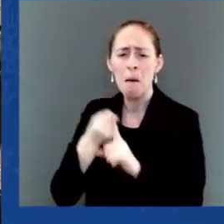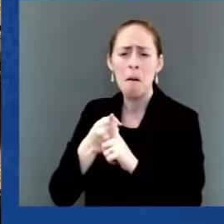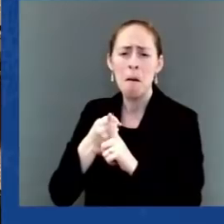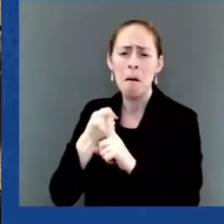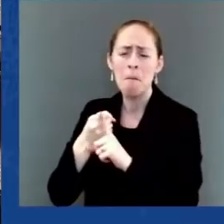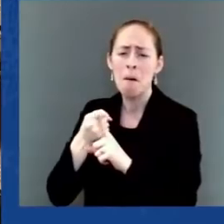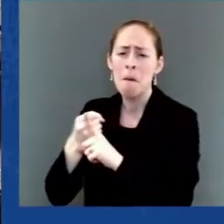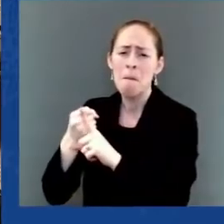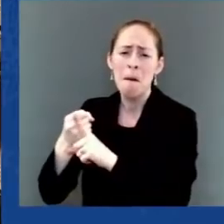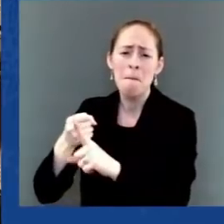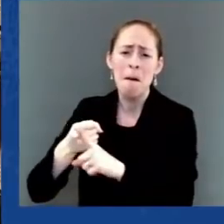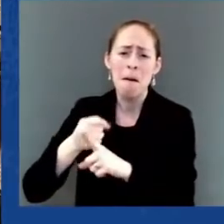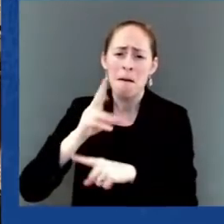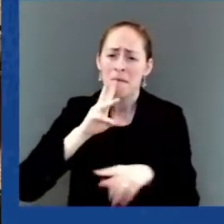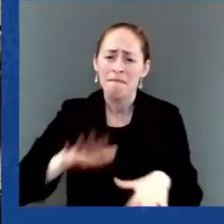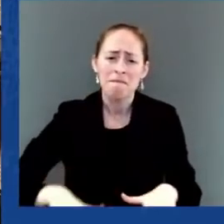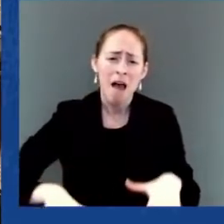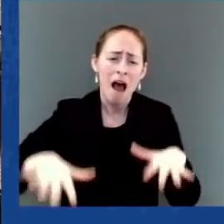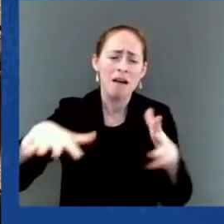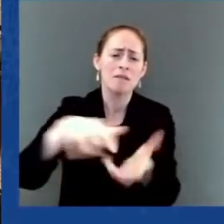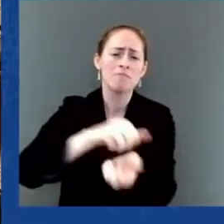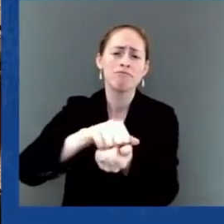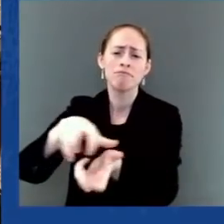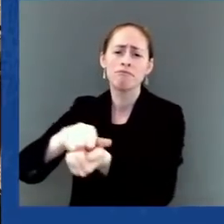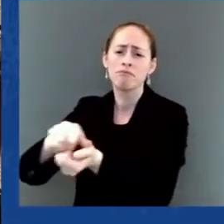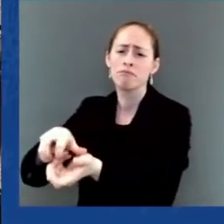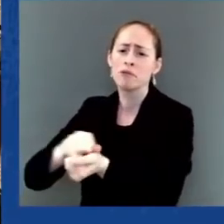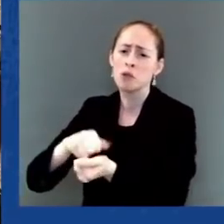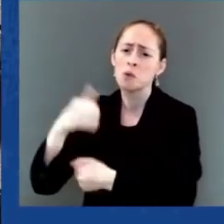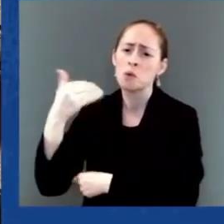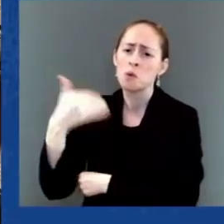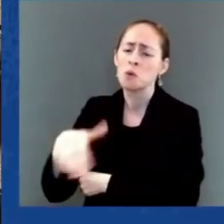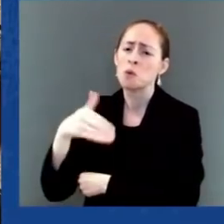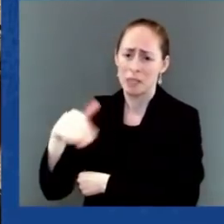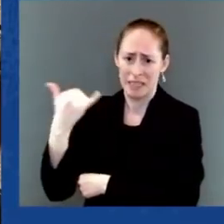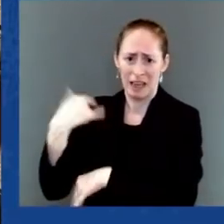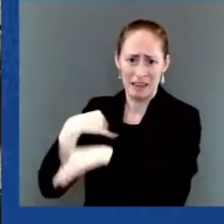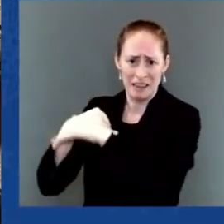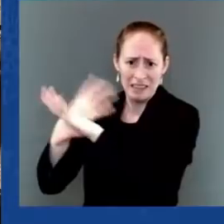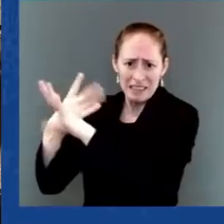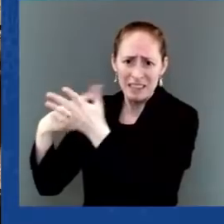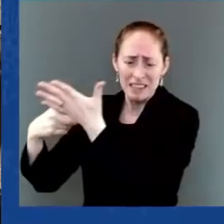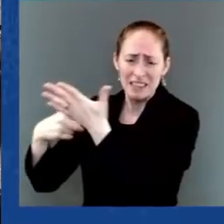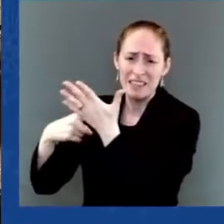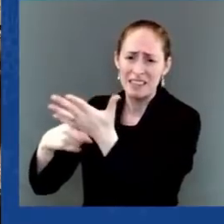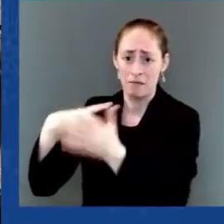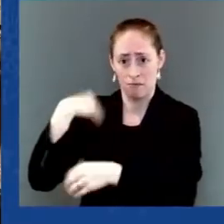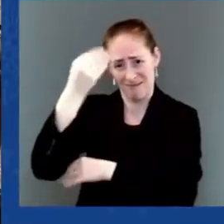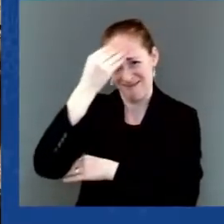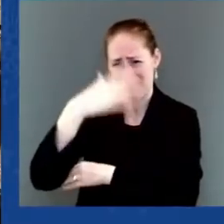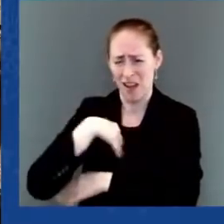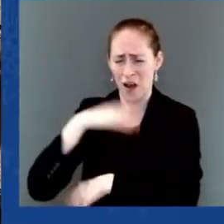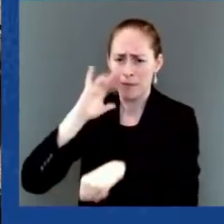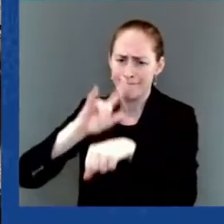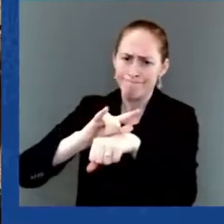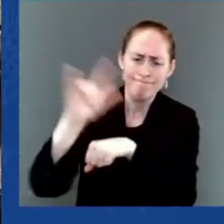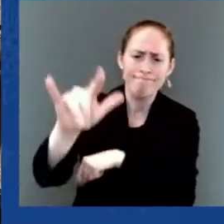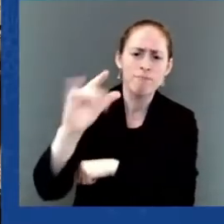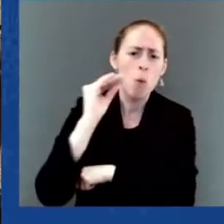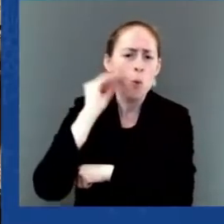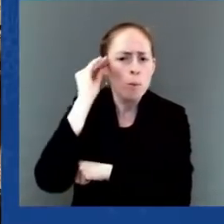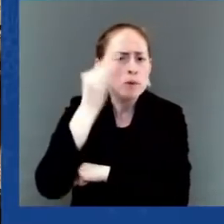And I can reassure people in BC that we are doing everything we can to support and have the support of our neighbours in this, of course.